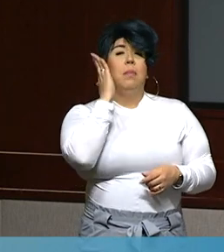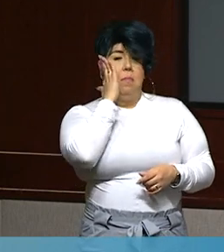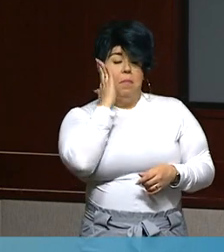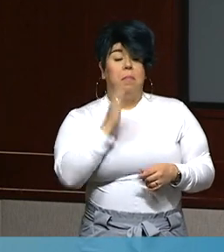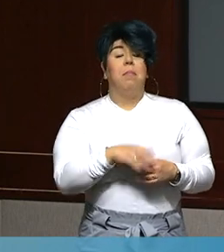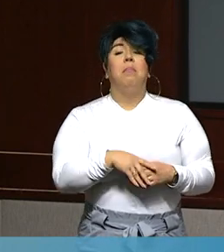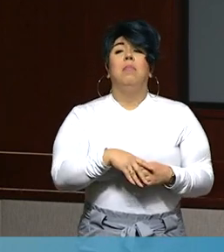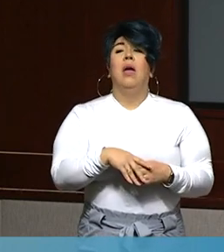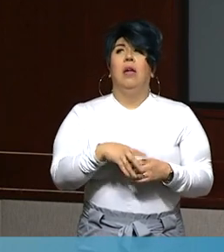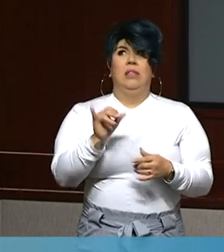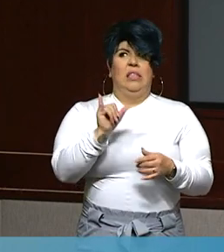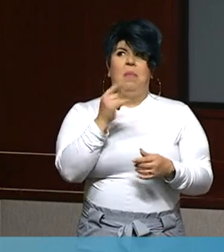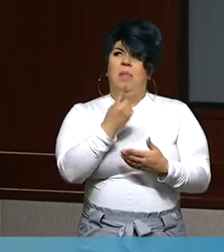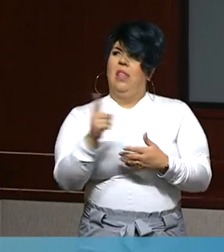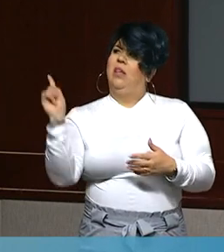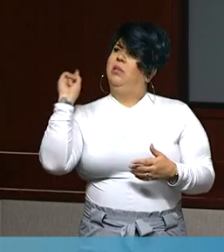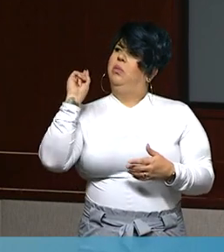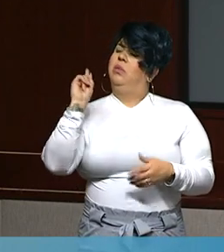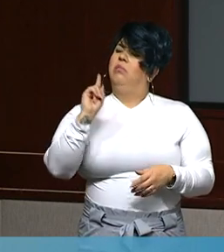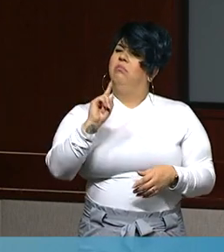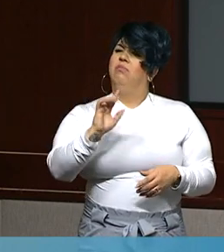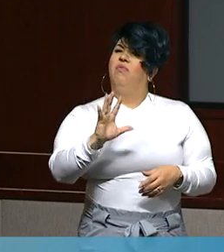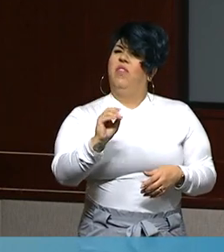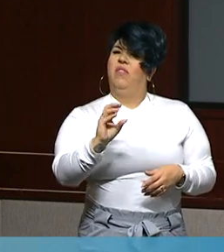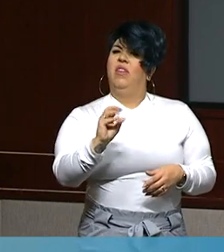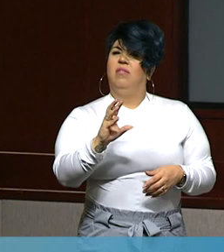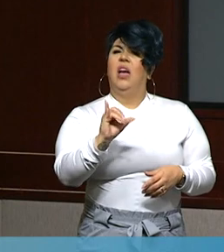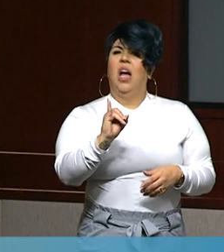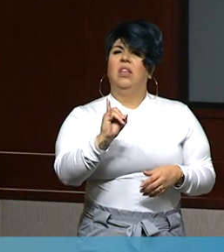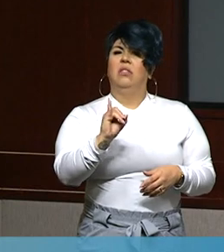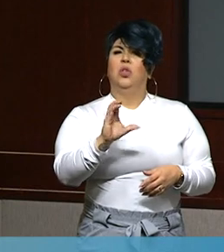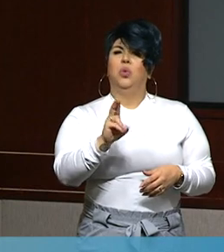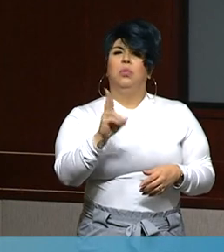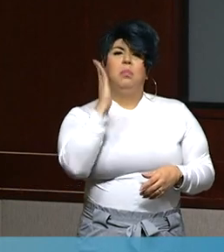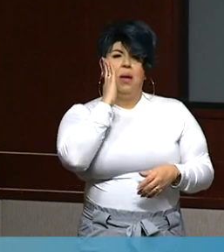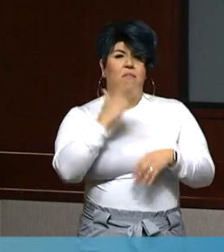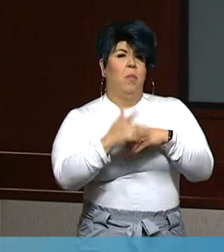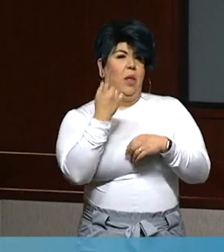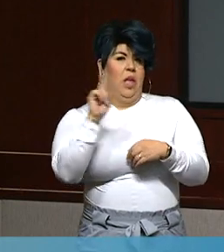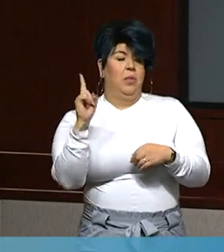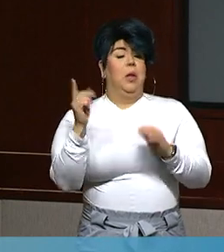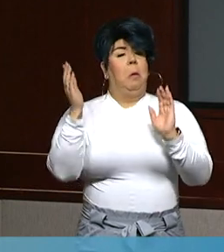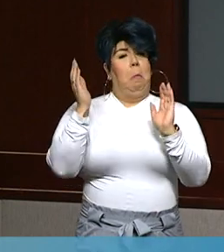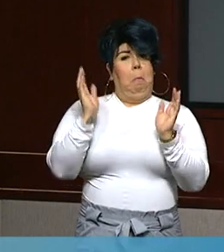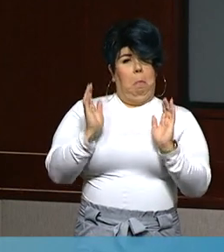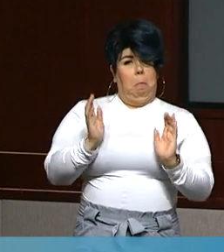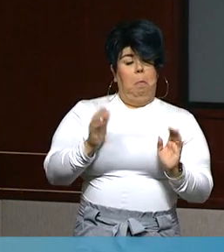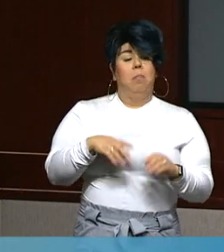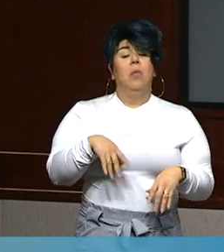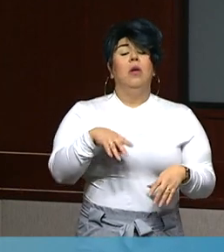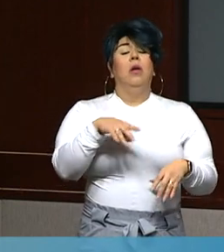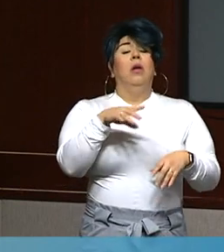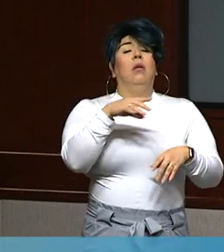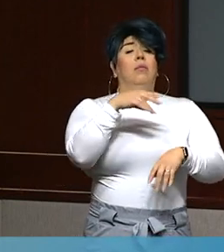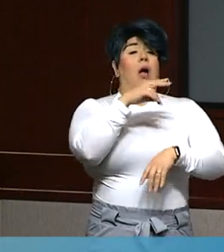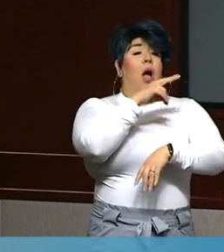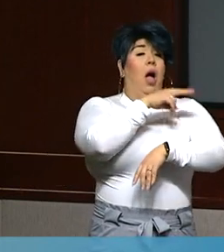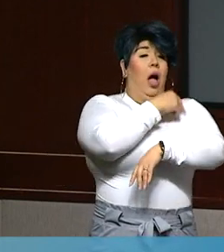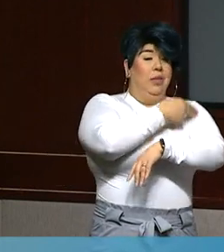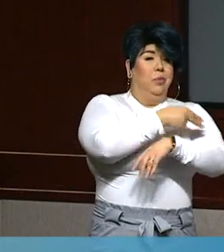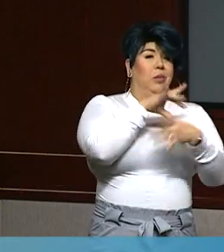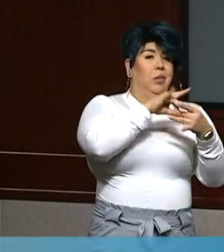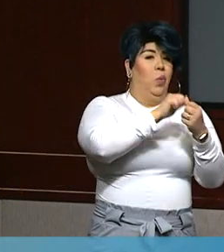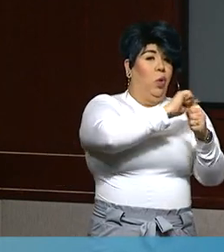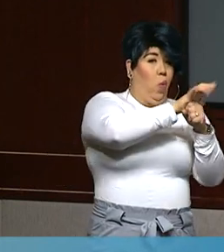this time last week, we had 50 available ICU beds. When you compare COVID hospitalizations, today we have